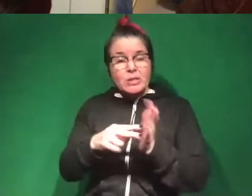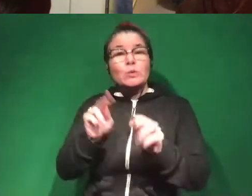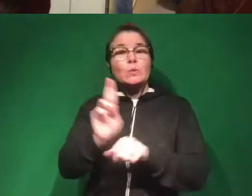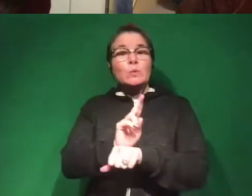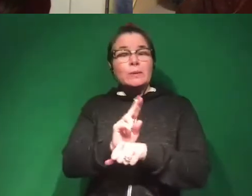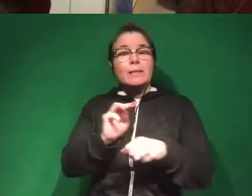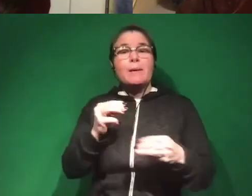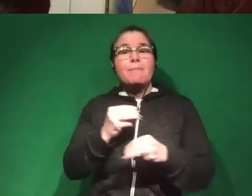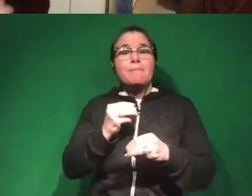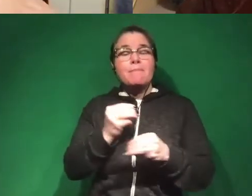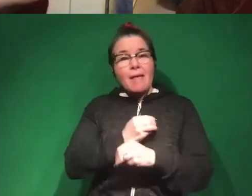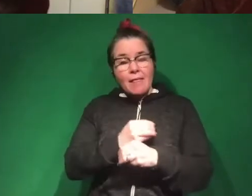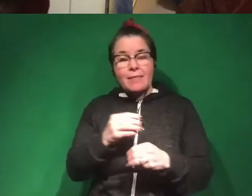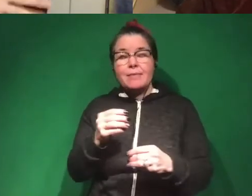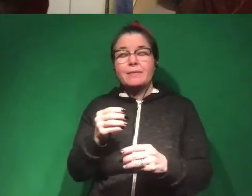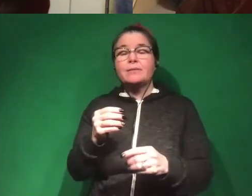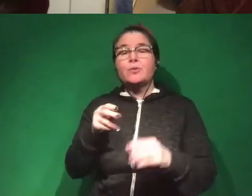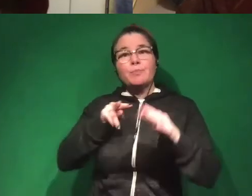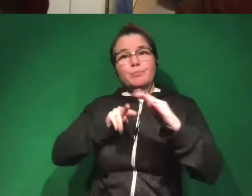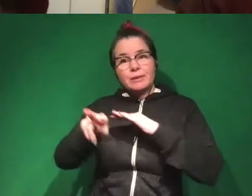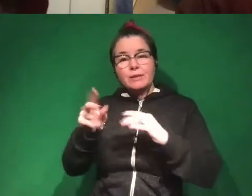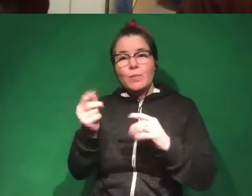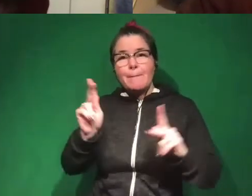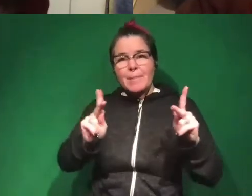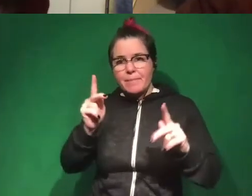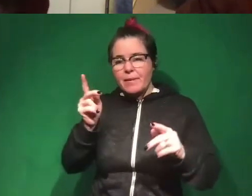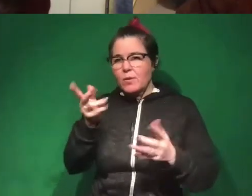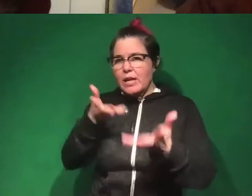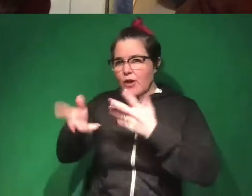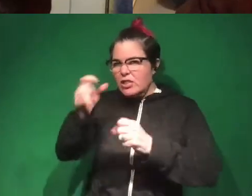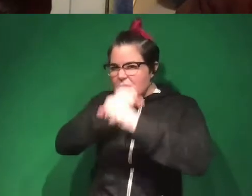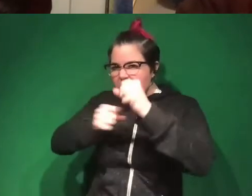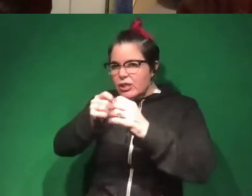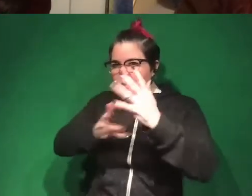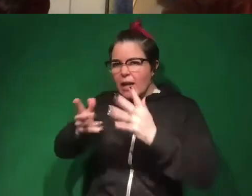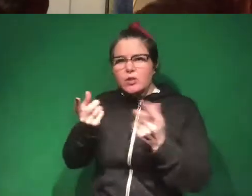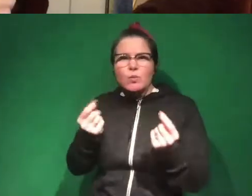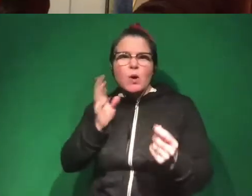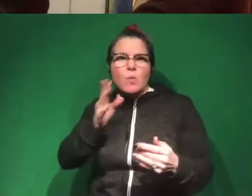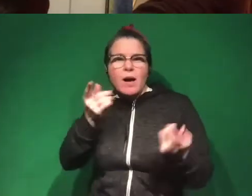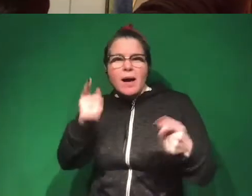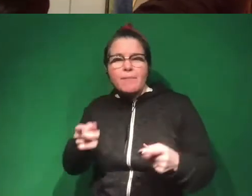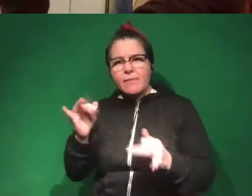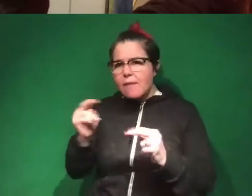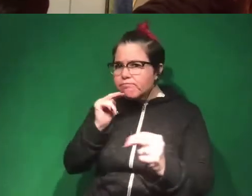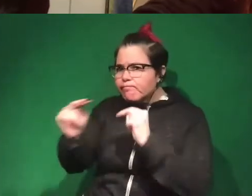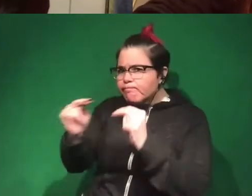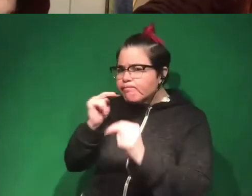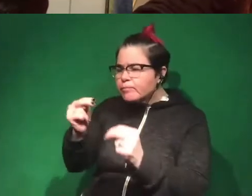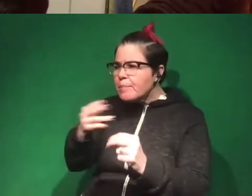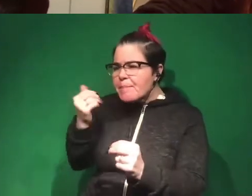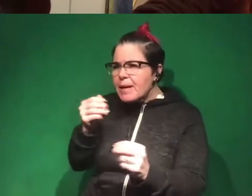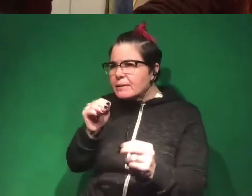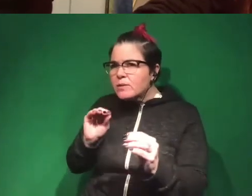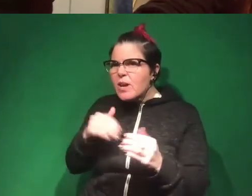to predict what people in strategic interactions are going to do. So what people, if I'm negotiating with you, what's my best move,